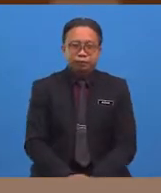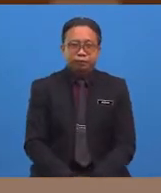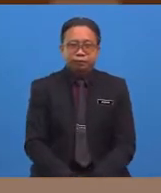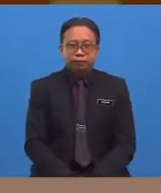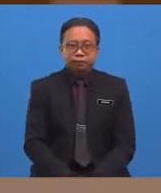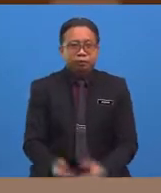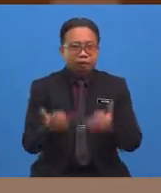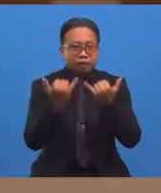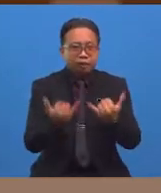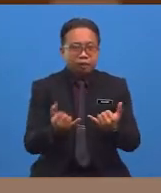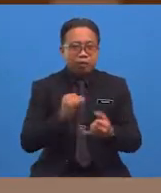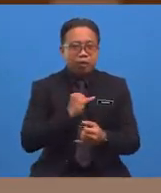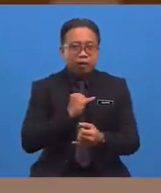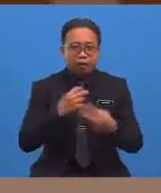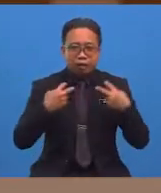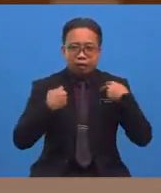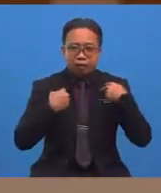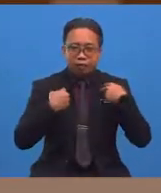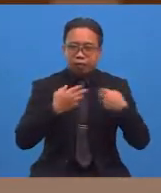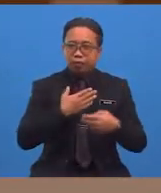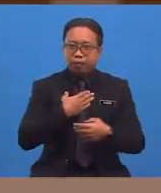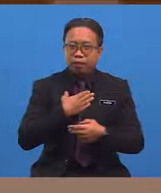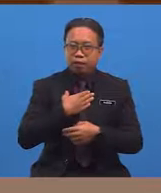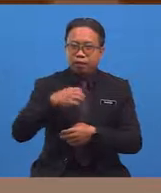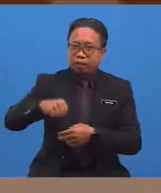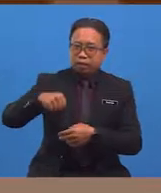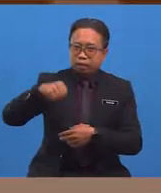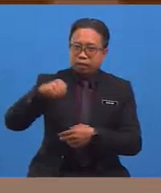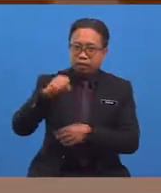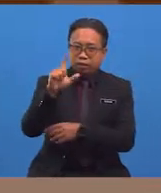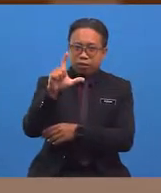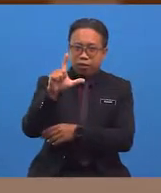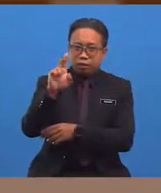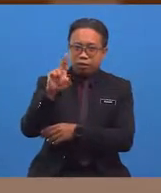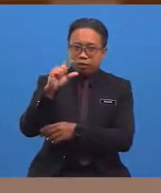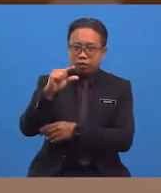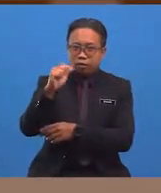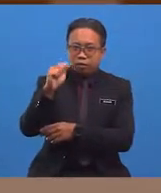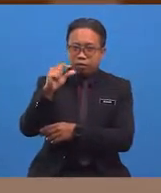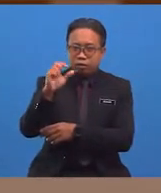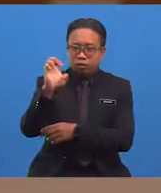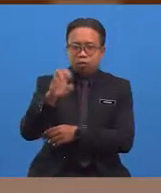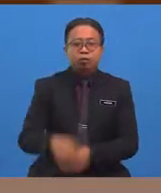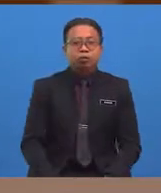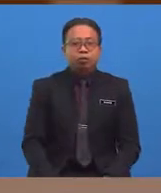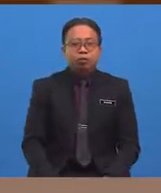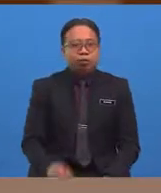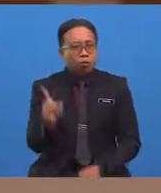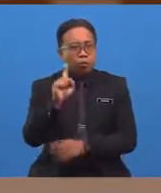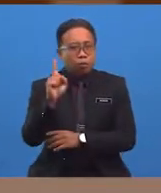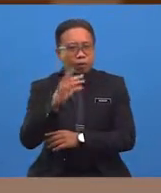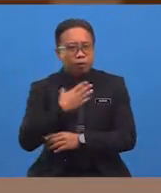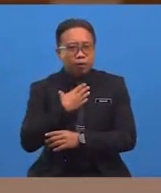Now, I have my luggage packed. Hmm. But where is my luggage?